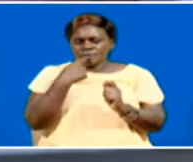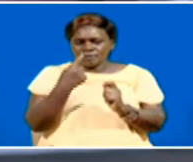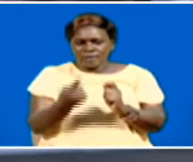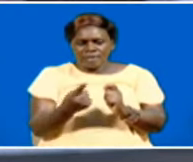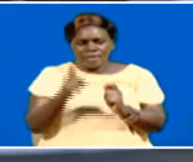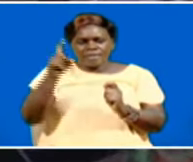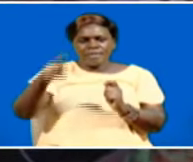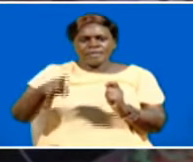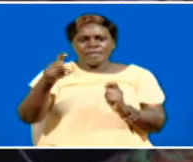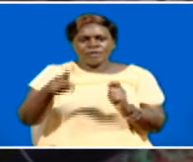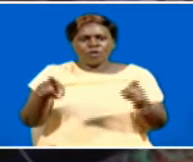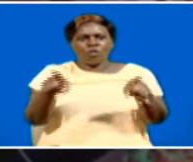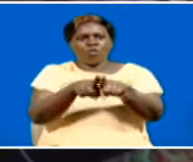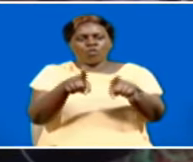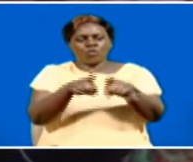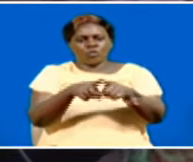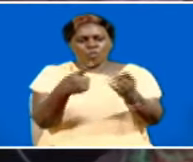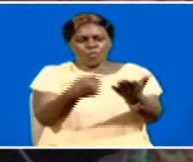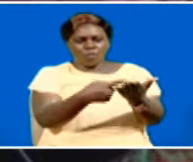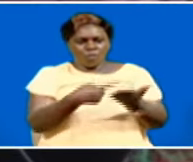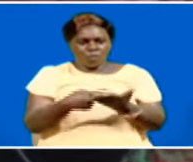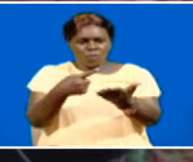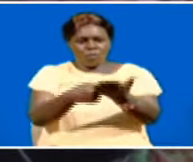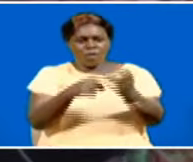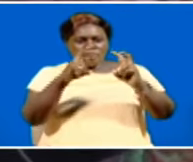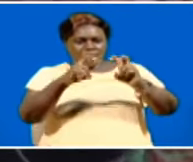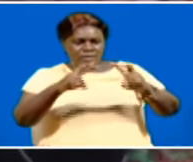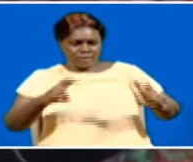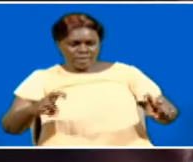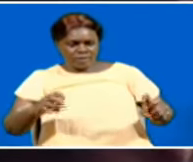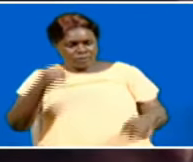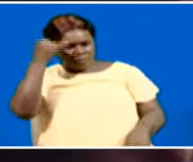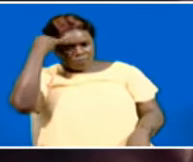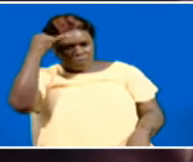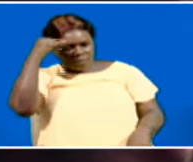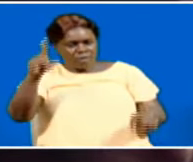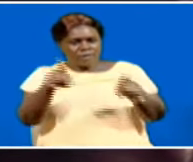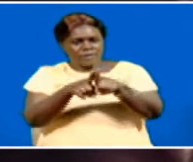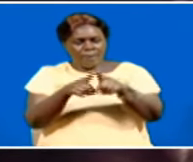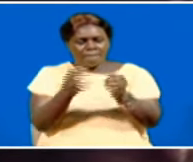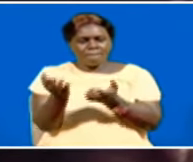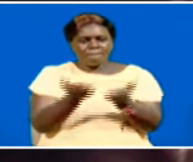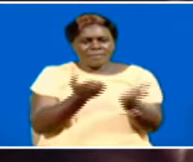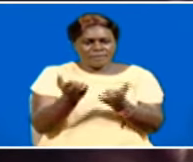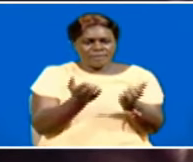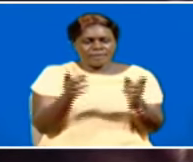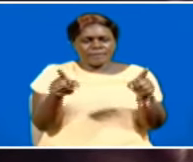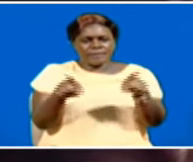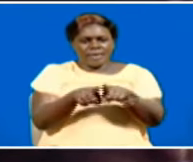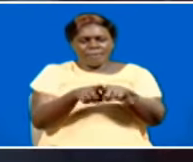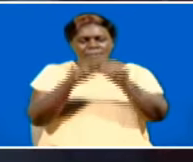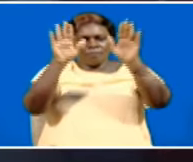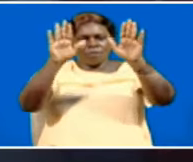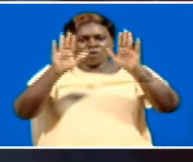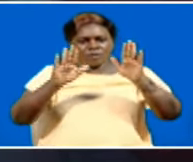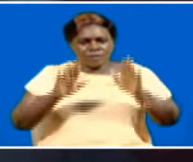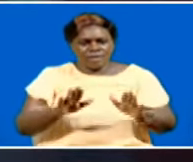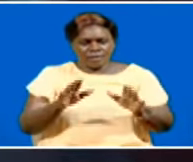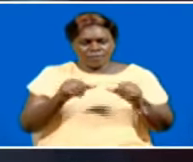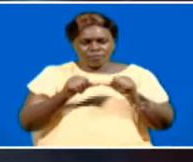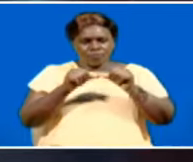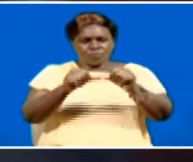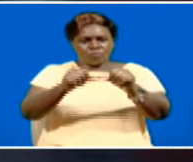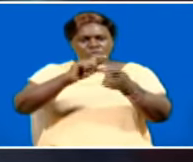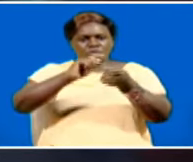there was need to also leverage the power of research and innovation and entrepreneurship as it is critical in driving a